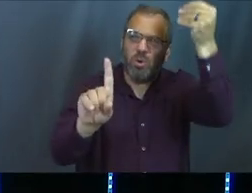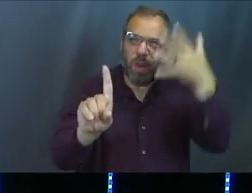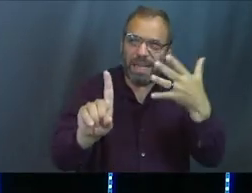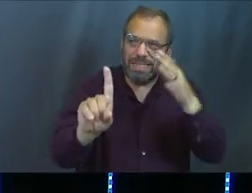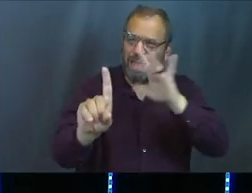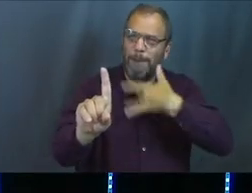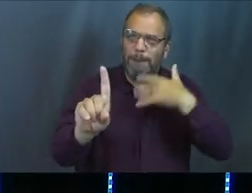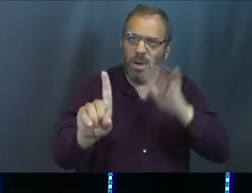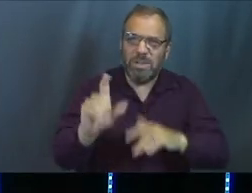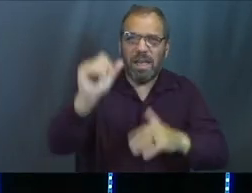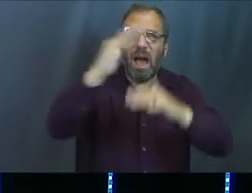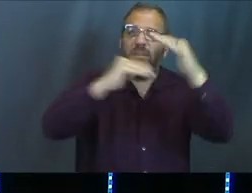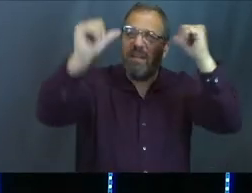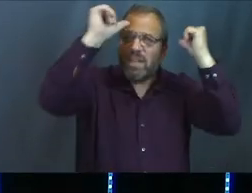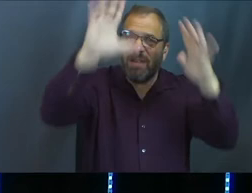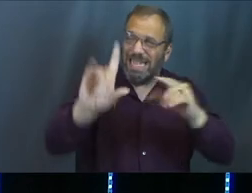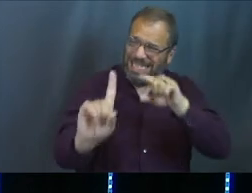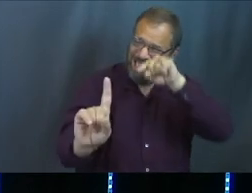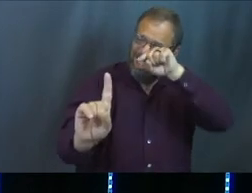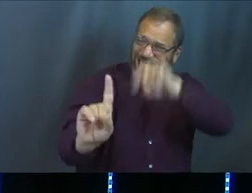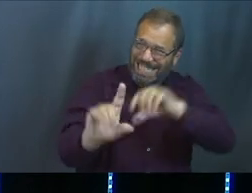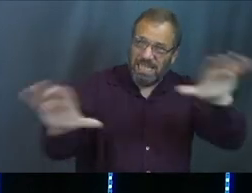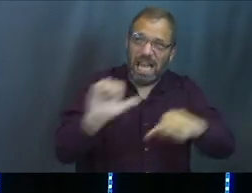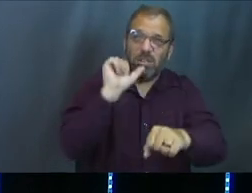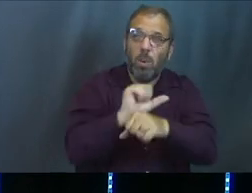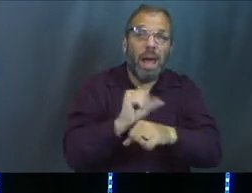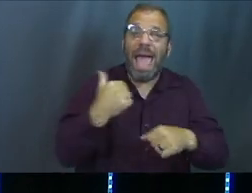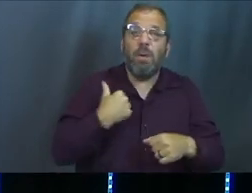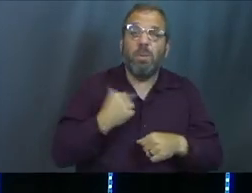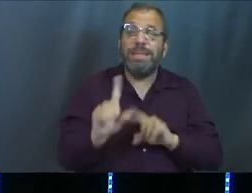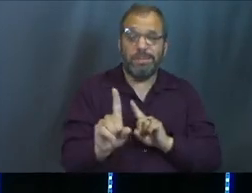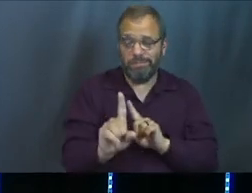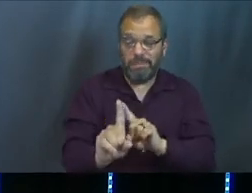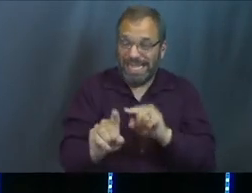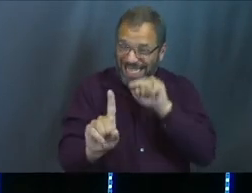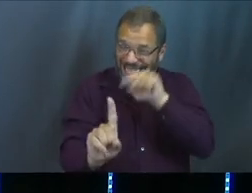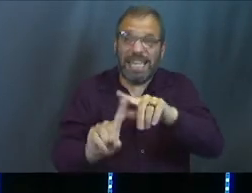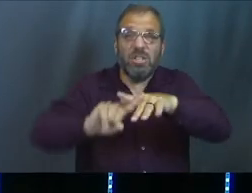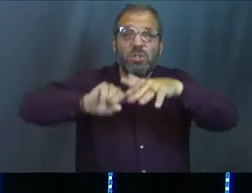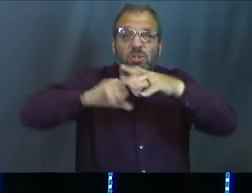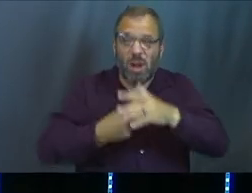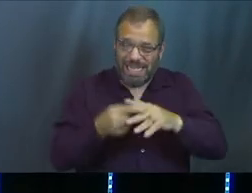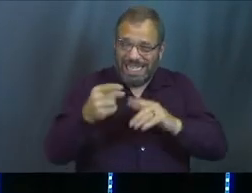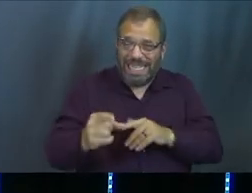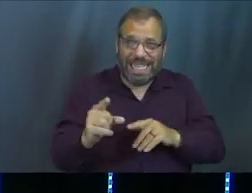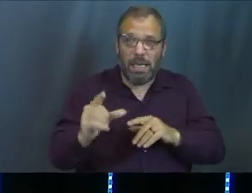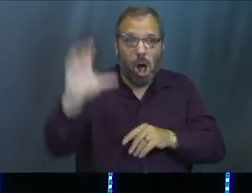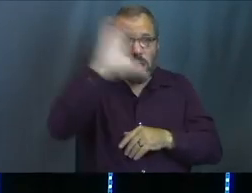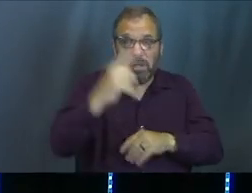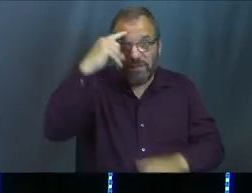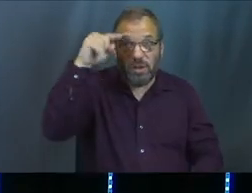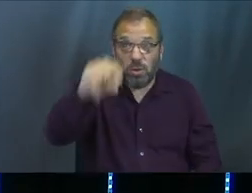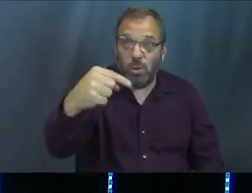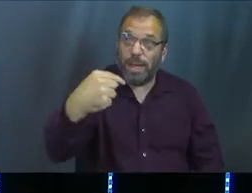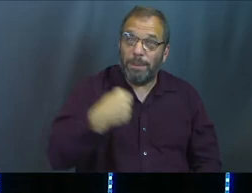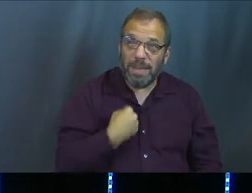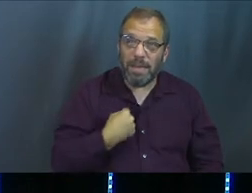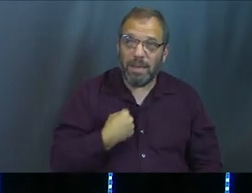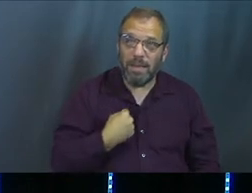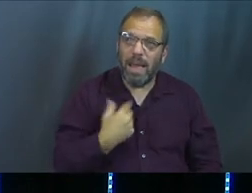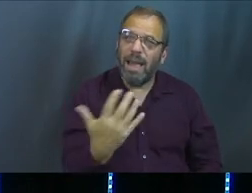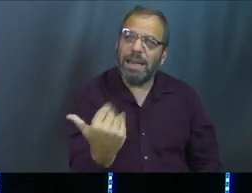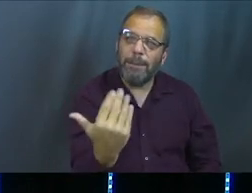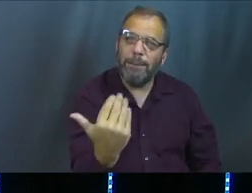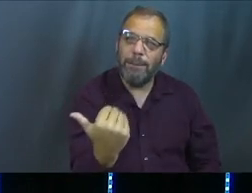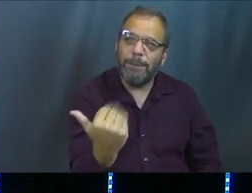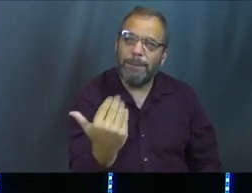That's the mercy and the kindness of our heavenly father. He does the work and we get to step in. He initiates. He pursues us and says, come on